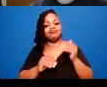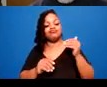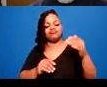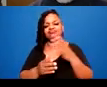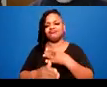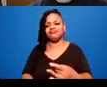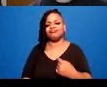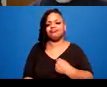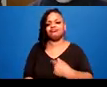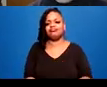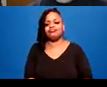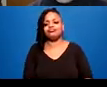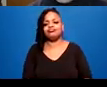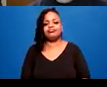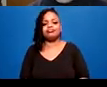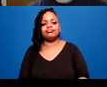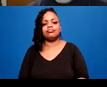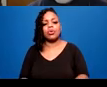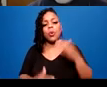I hope that answers your question, Ravi.